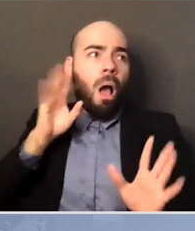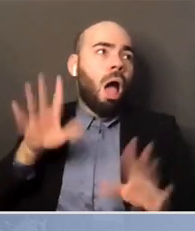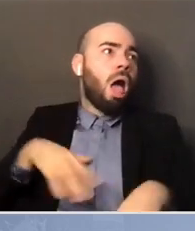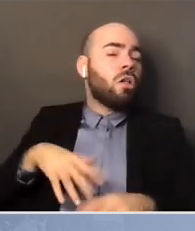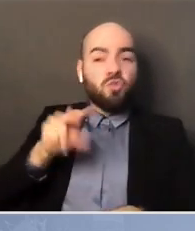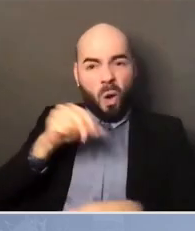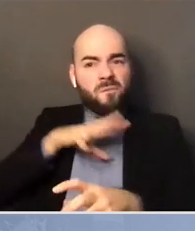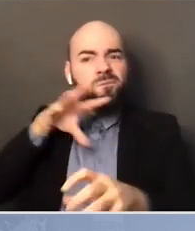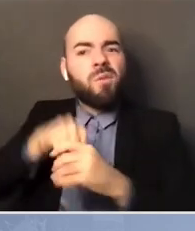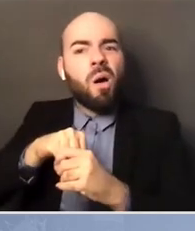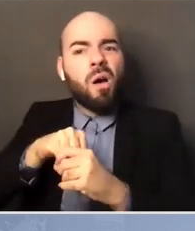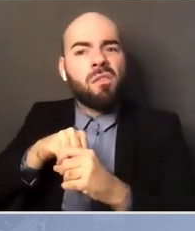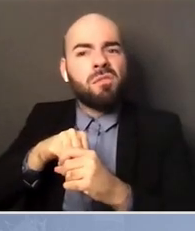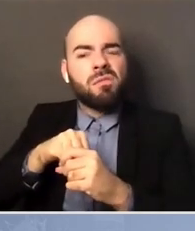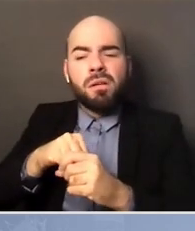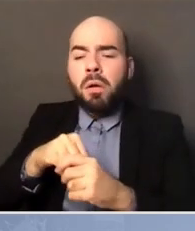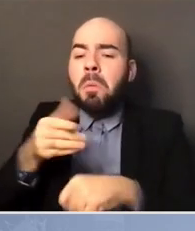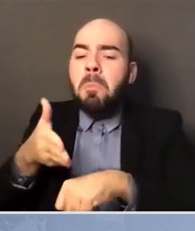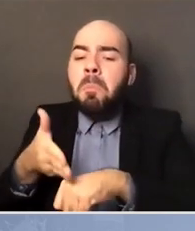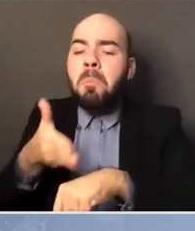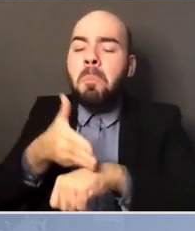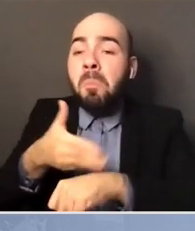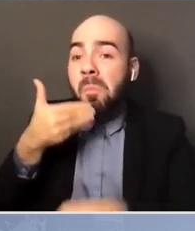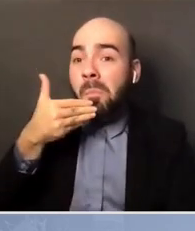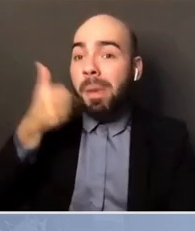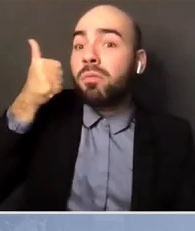always used to tell my staff, you know, nothing wrong with better.